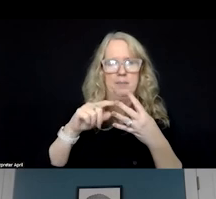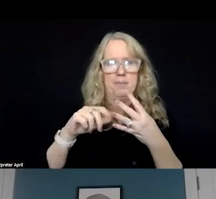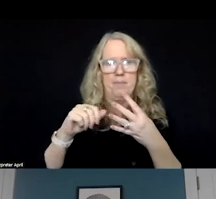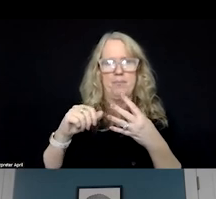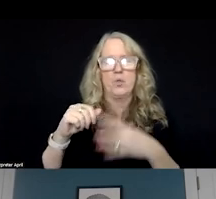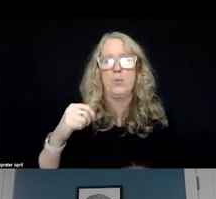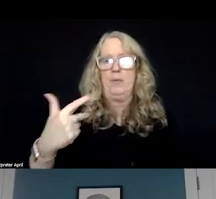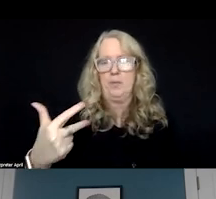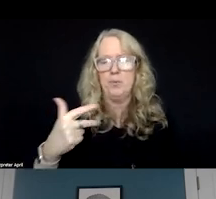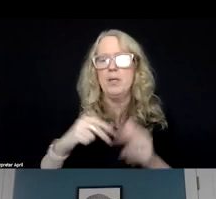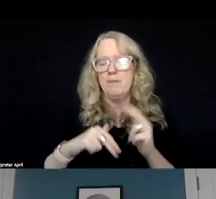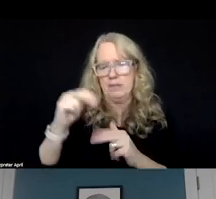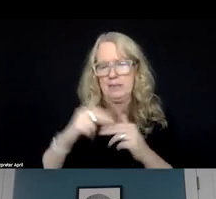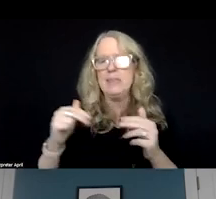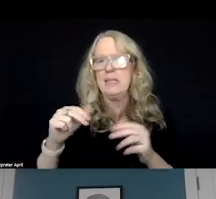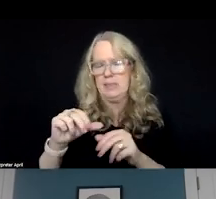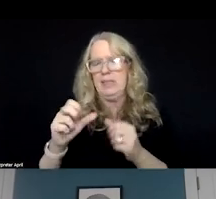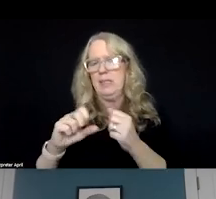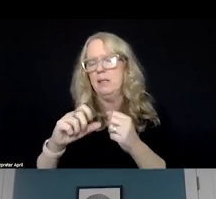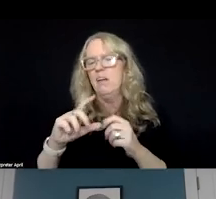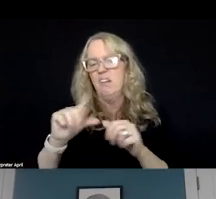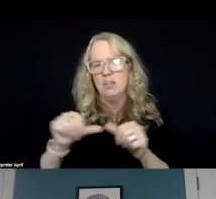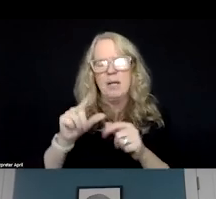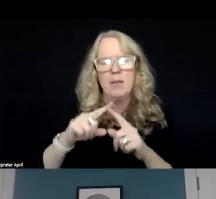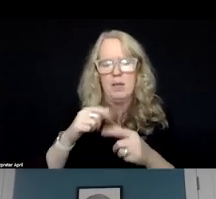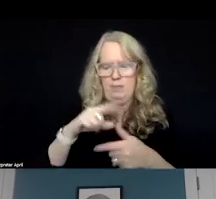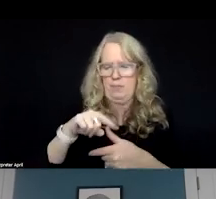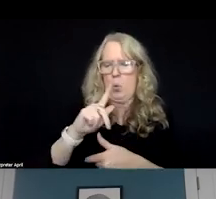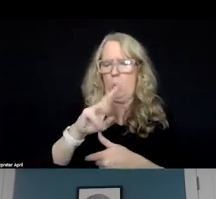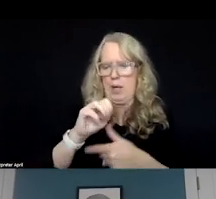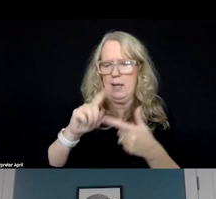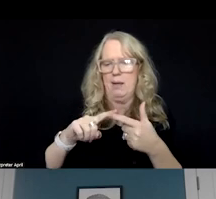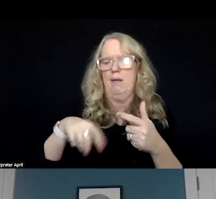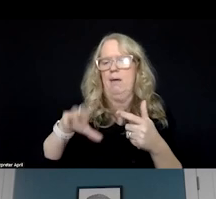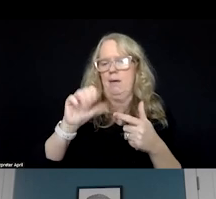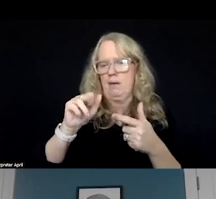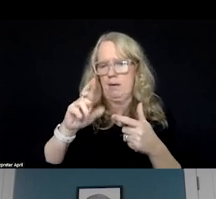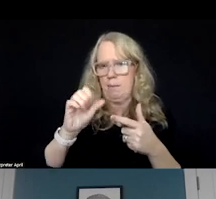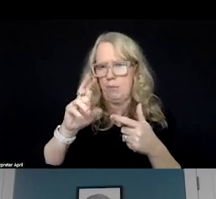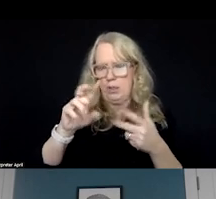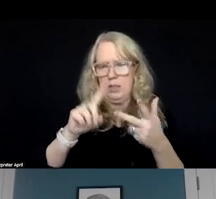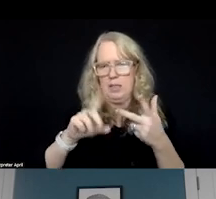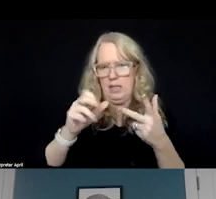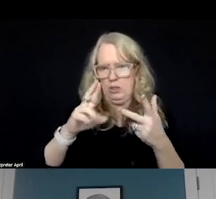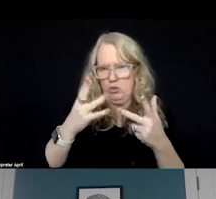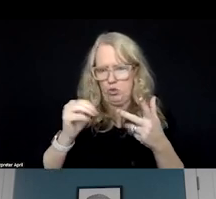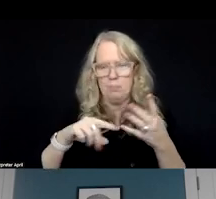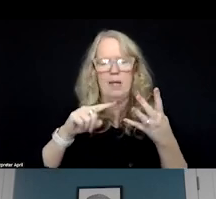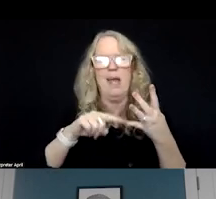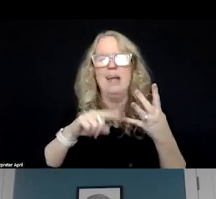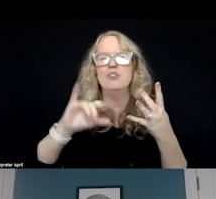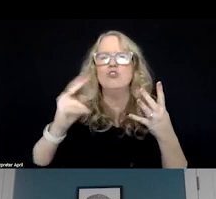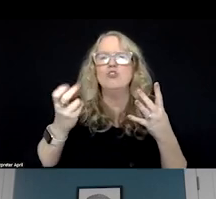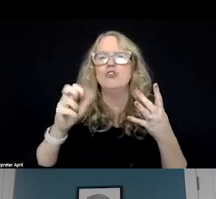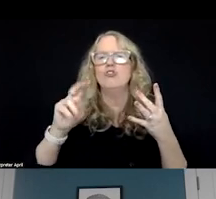facility-based crisis programs, Wake, Cumberland, and Durham. We covered also Johnston County, which is